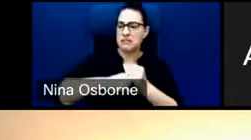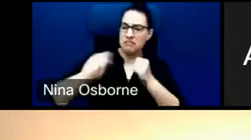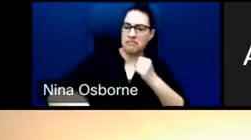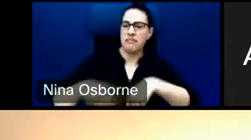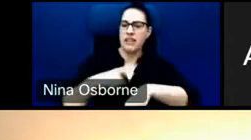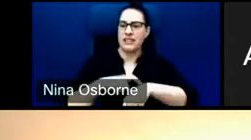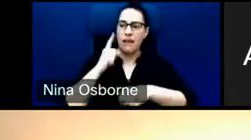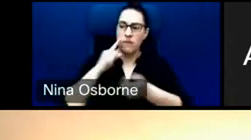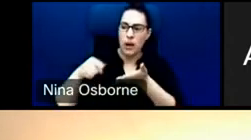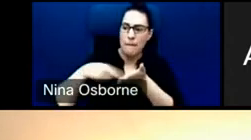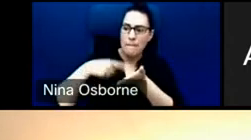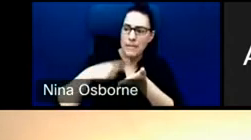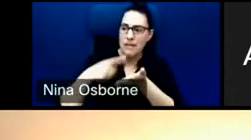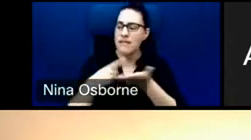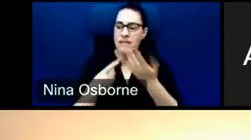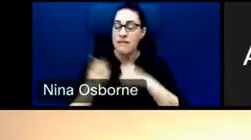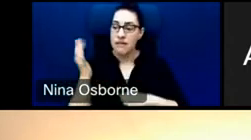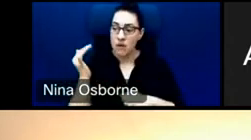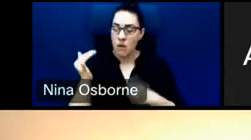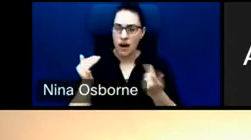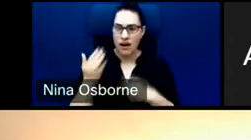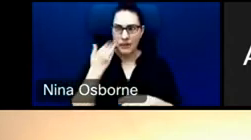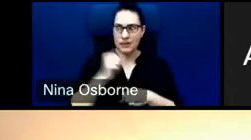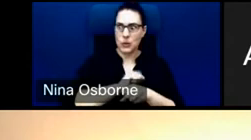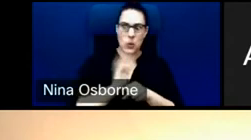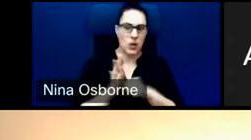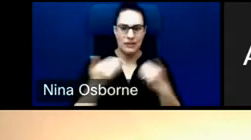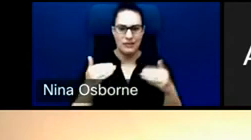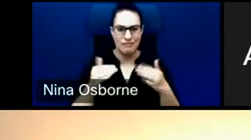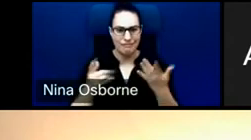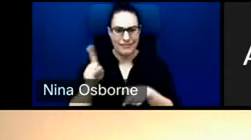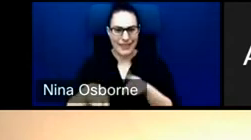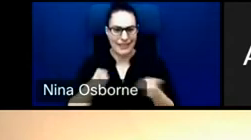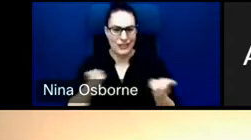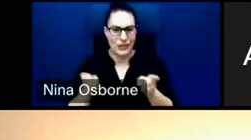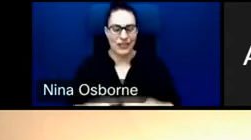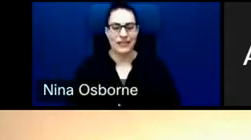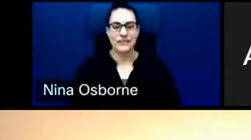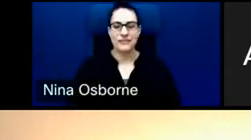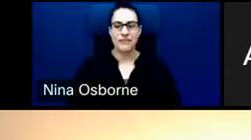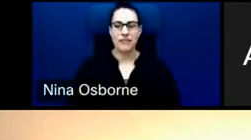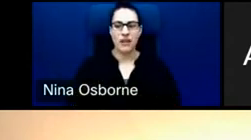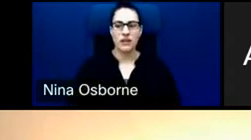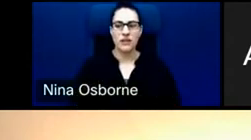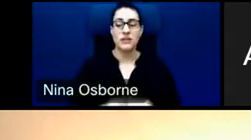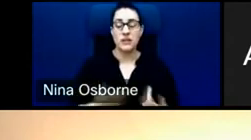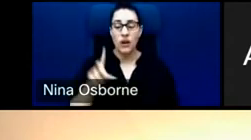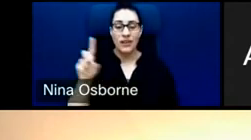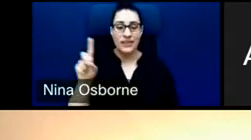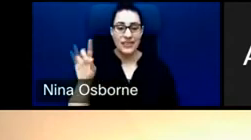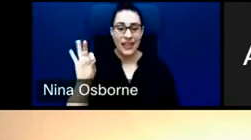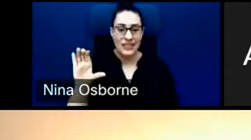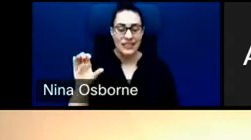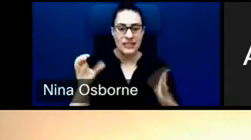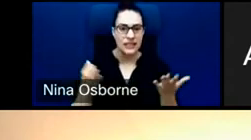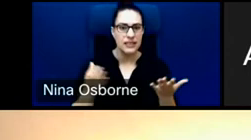completely beyond their control, which we really appreciate the flexibility and I think speaks to DFC's commitment to impact, right, that to